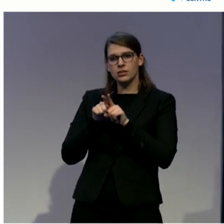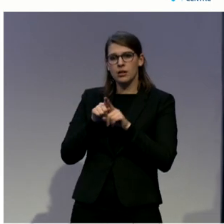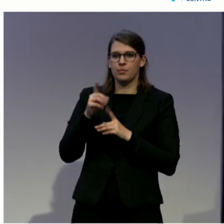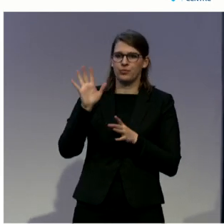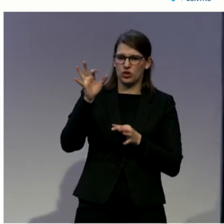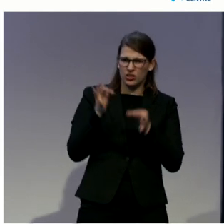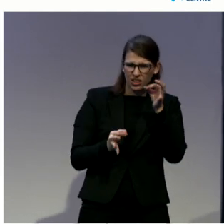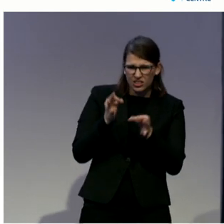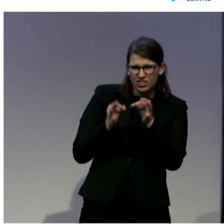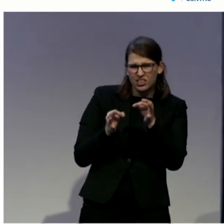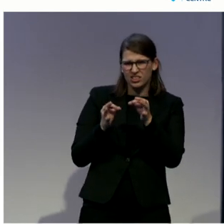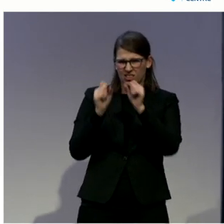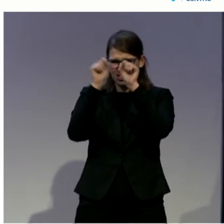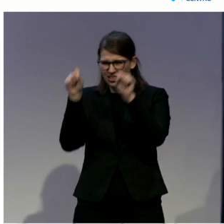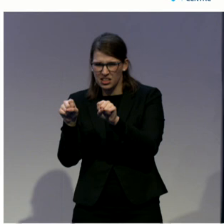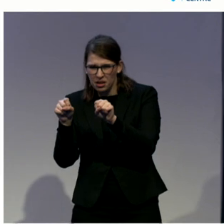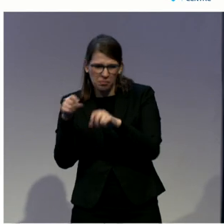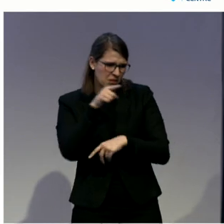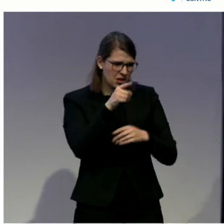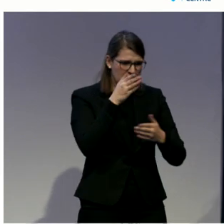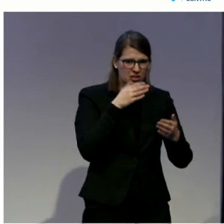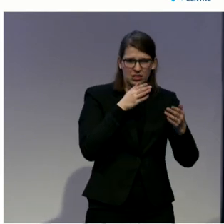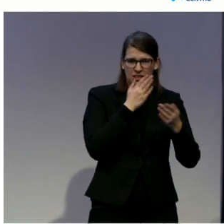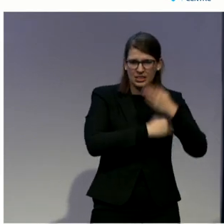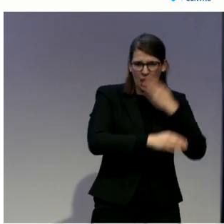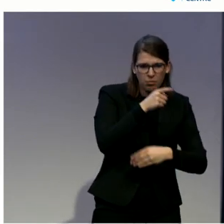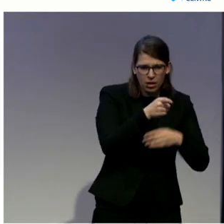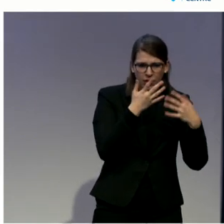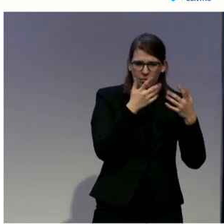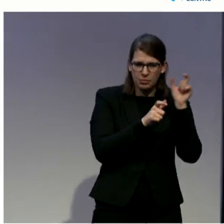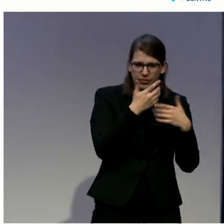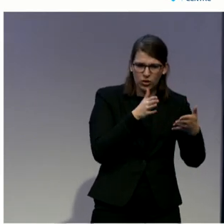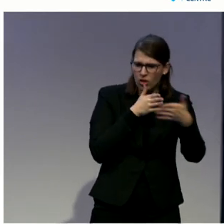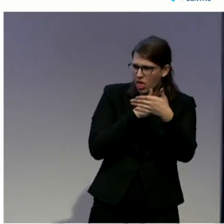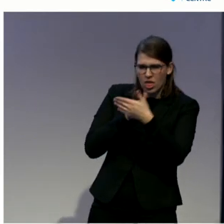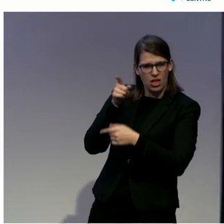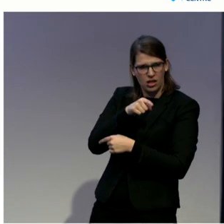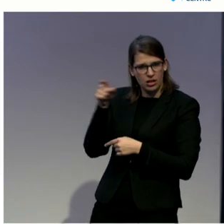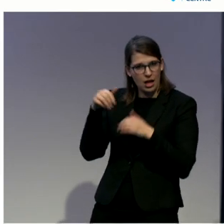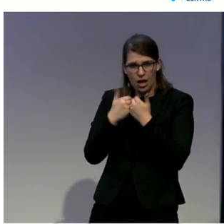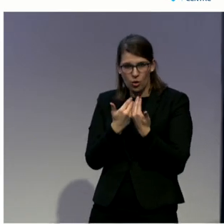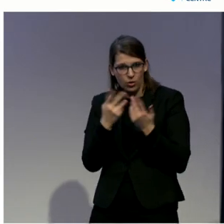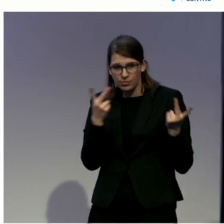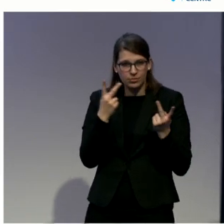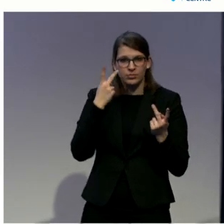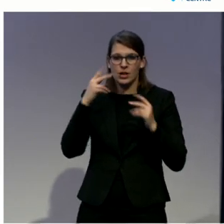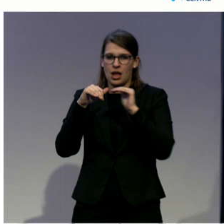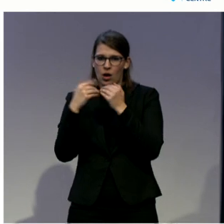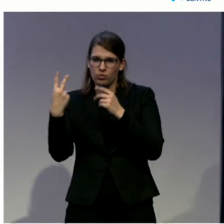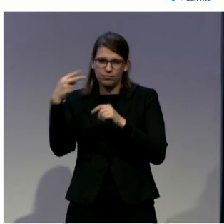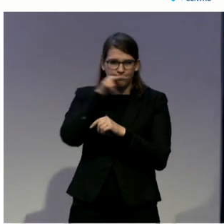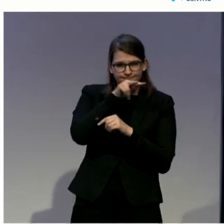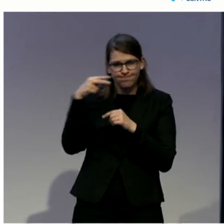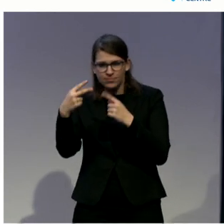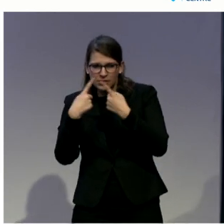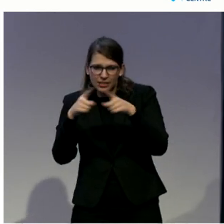the report looks at examples from various jurisdictions around the world, as well as solutions to overcome them,